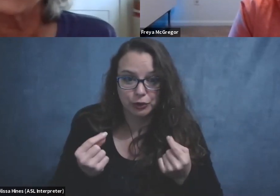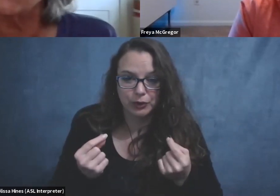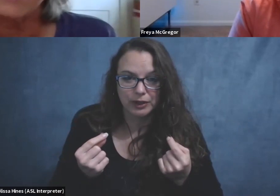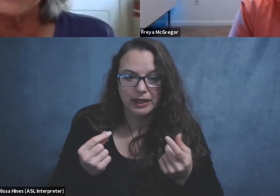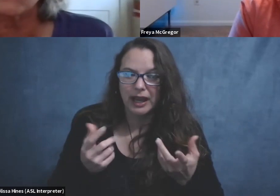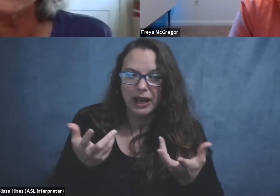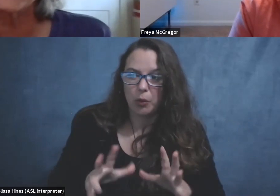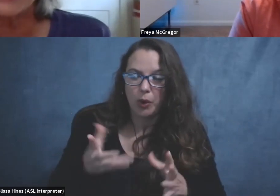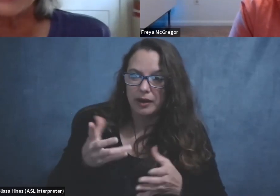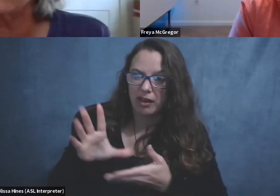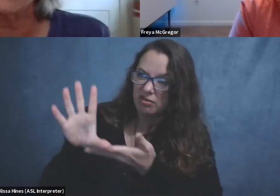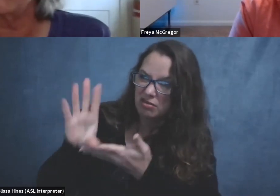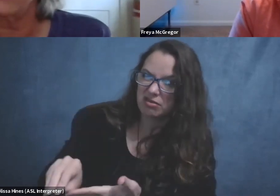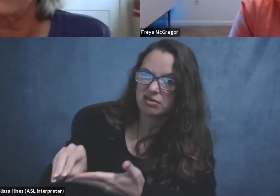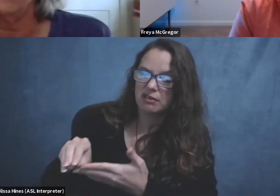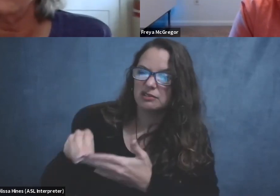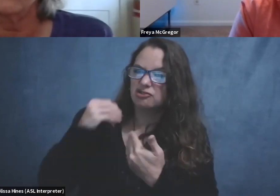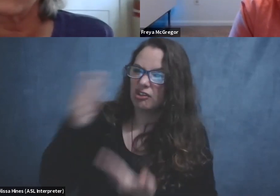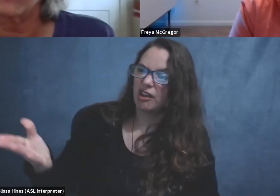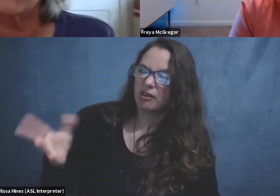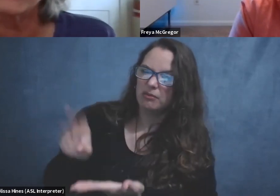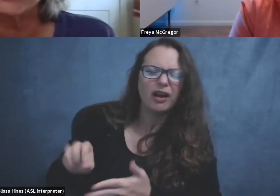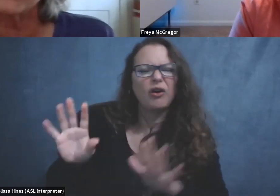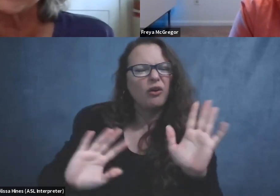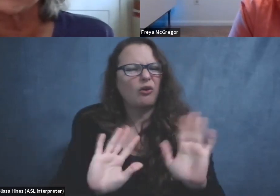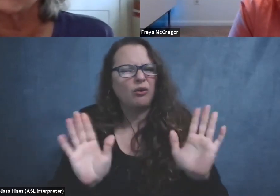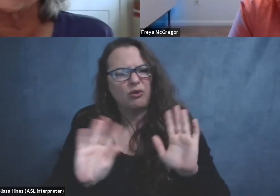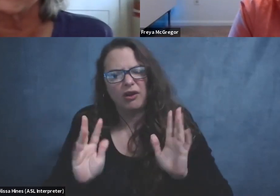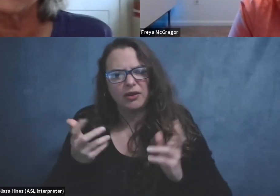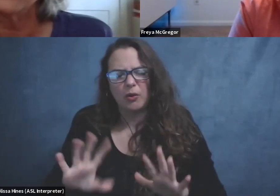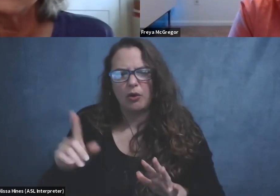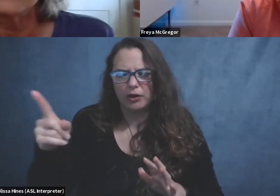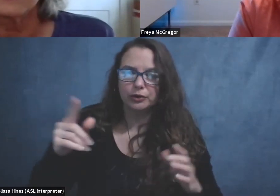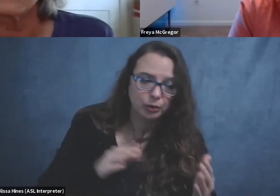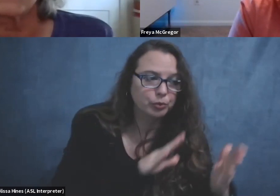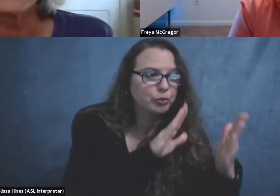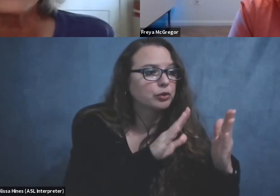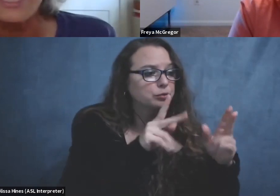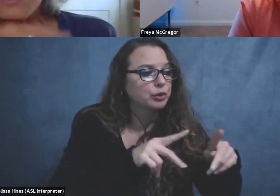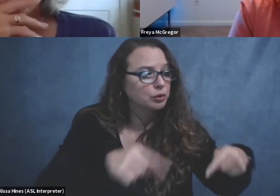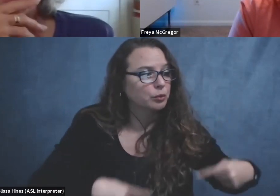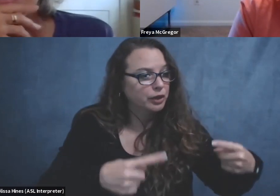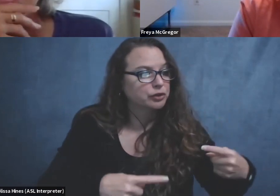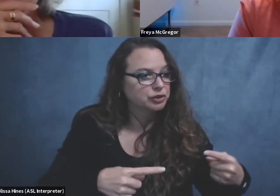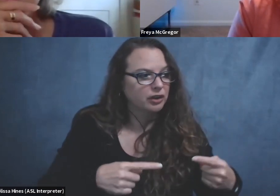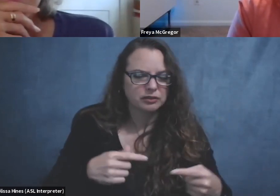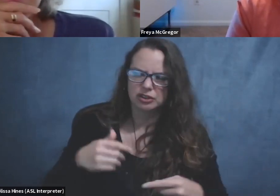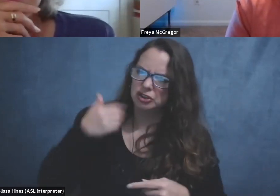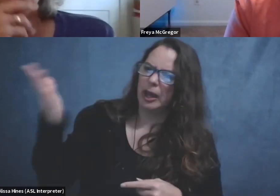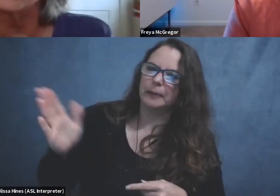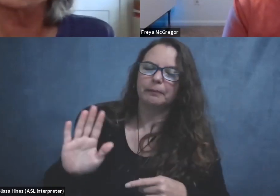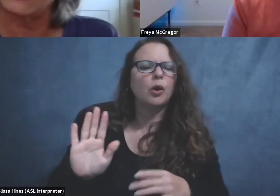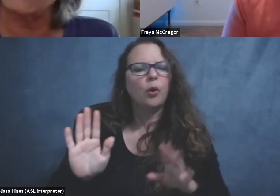the person feel bad. don't want to shame anybody for approaching a person in a wheelchair. Um, instead I would say,